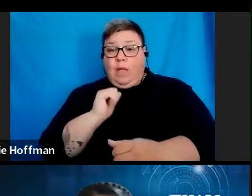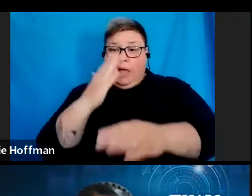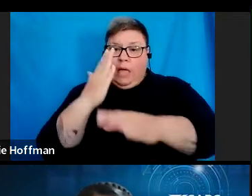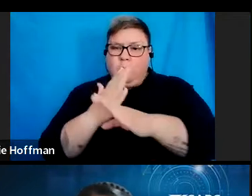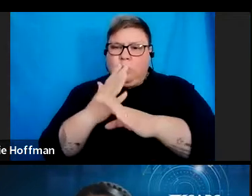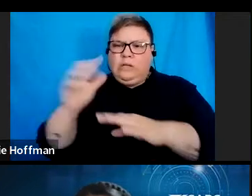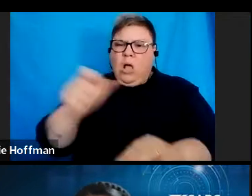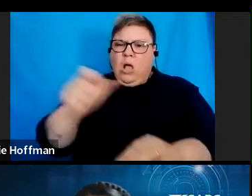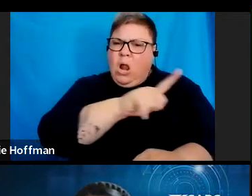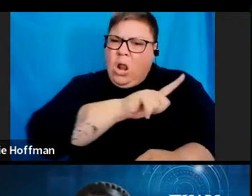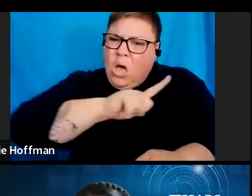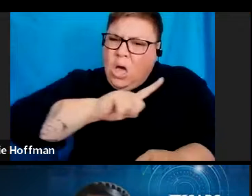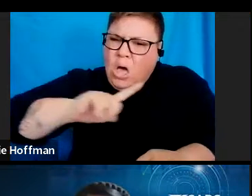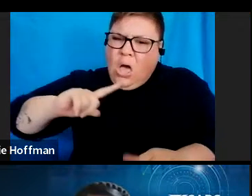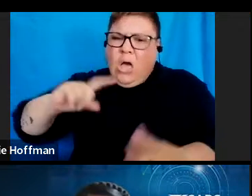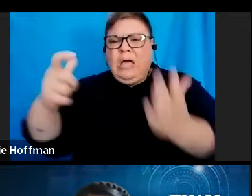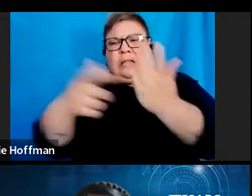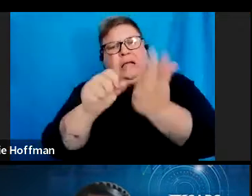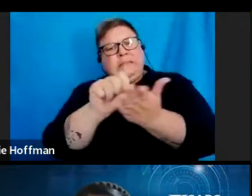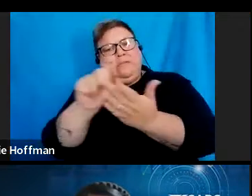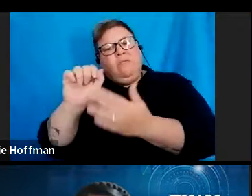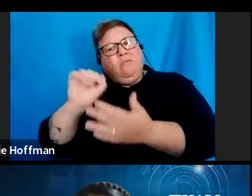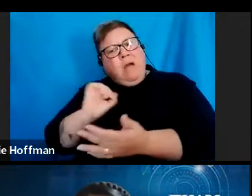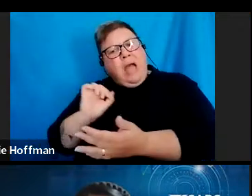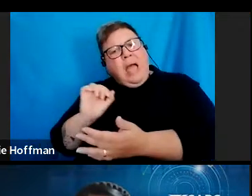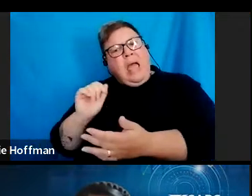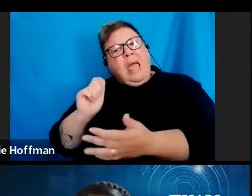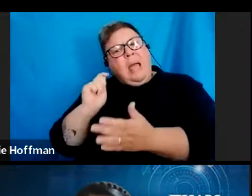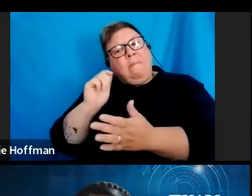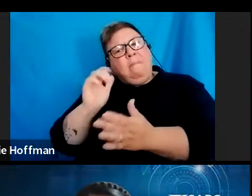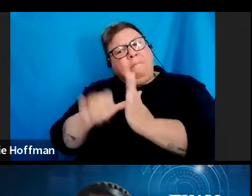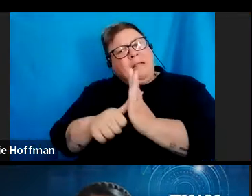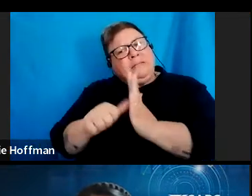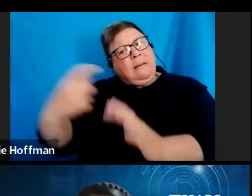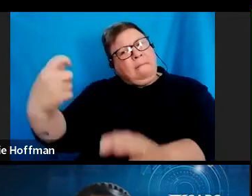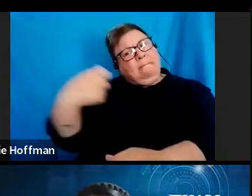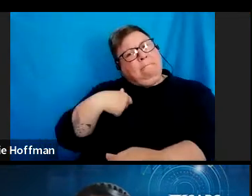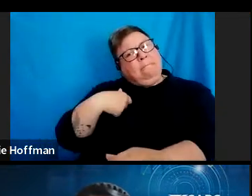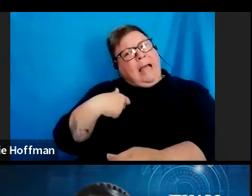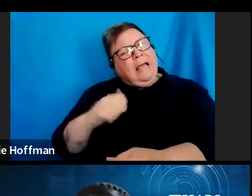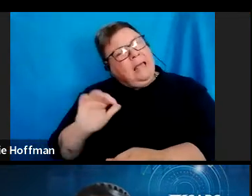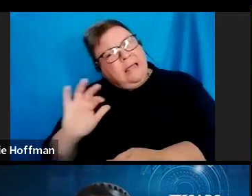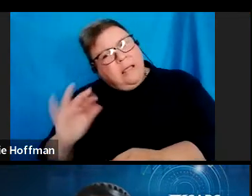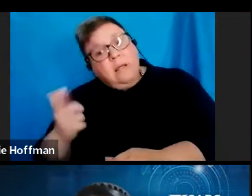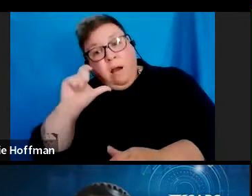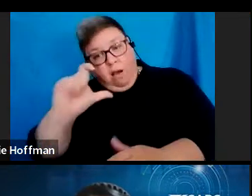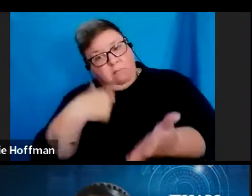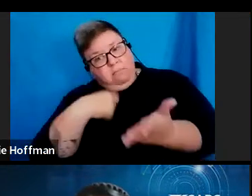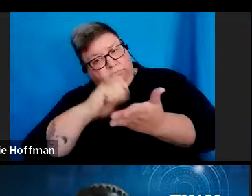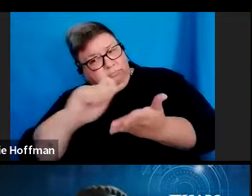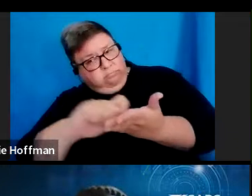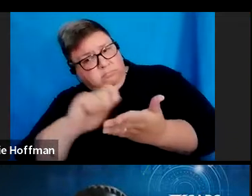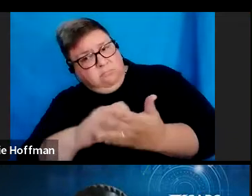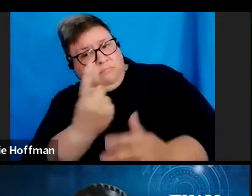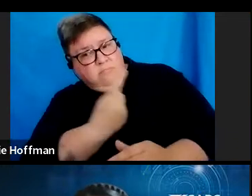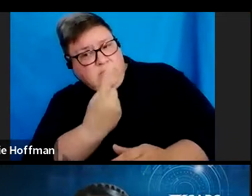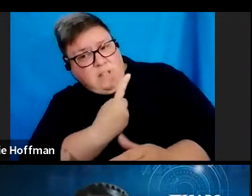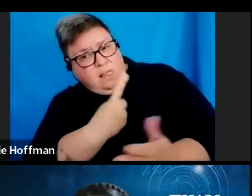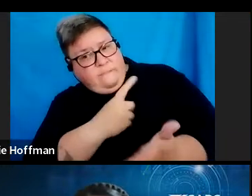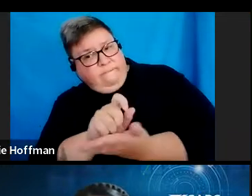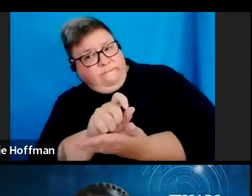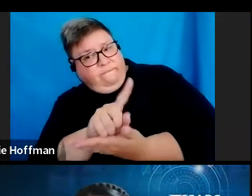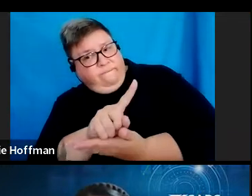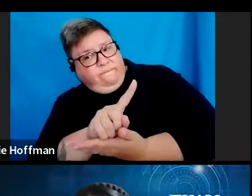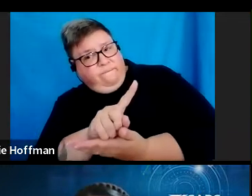with the tax directive for my provident fund payout. Can I apply by myself? Can you respond to that,